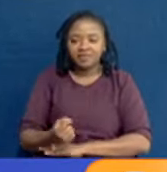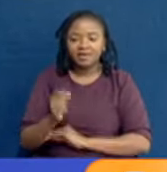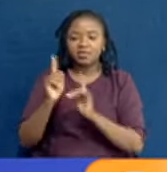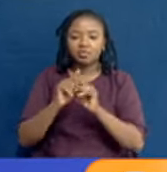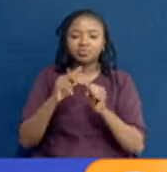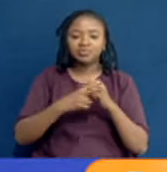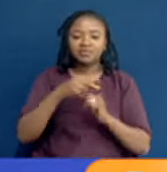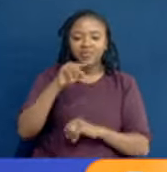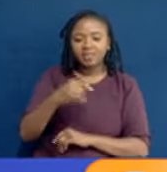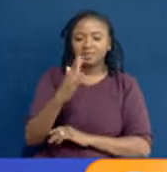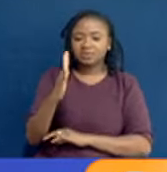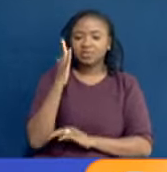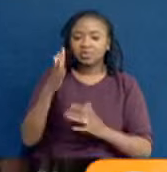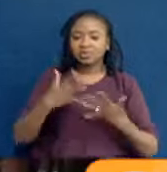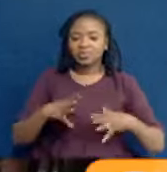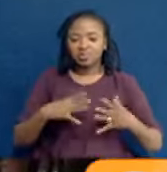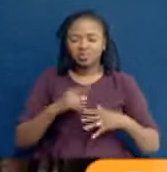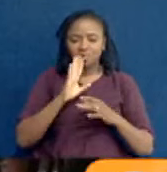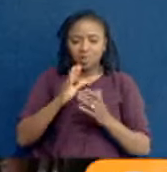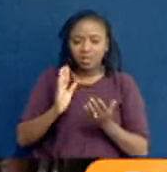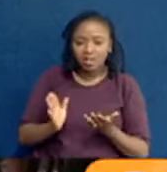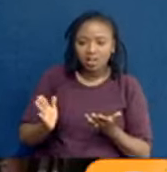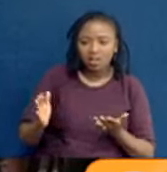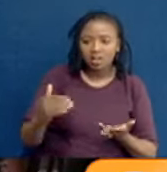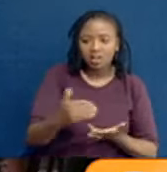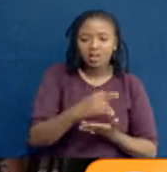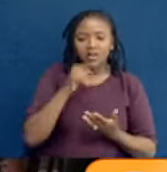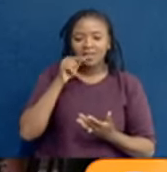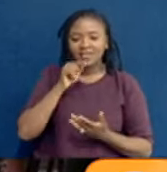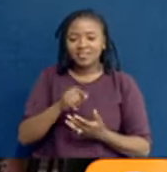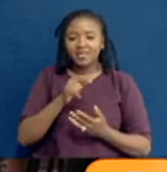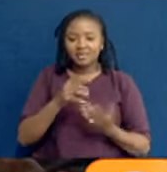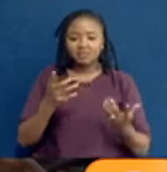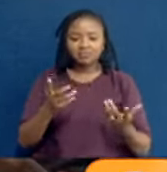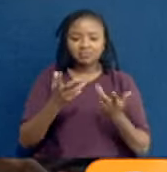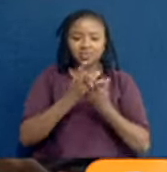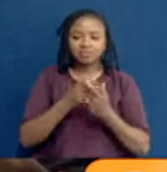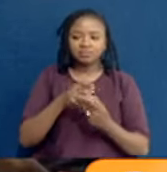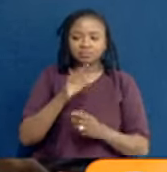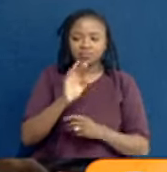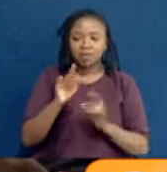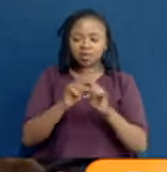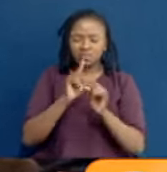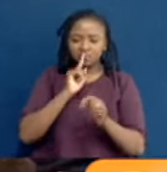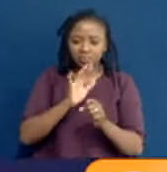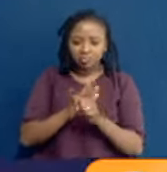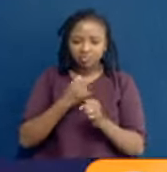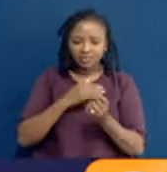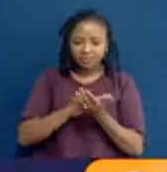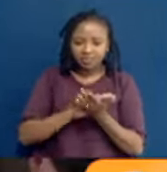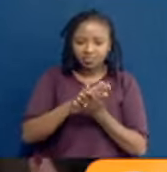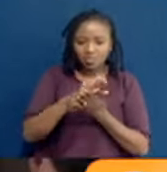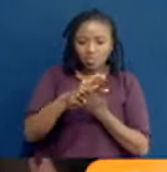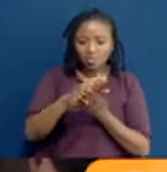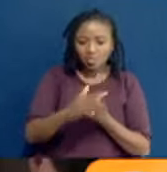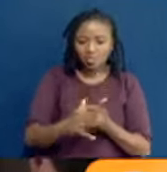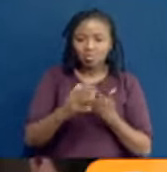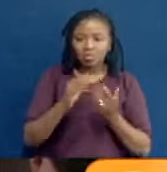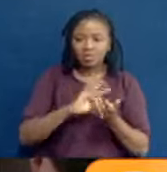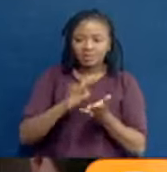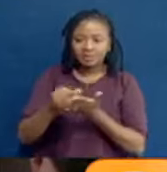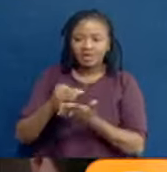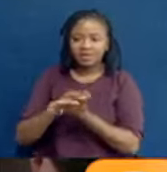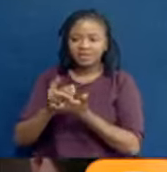7,000 security personnel would be mobilized. That's according to Castero, who also promised smooth travel conditions for visiting fans at